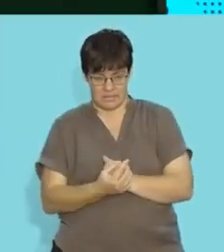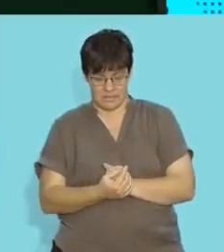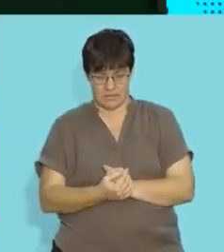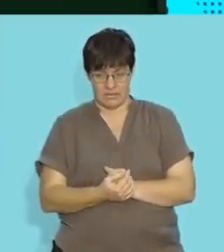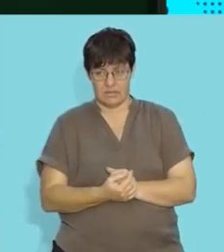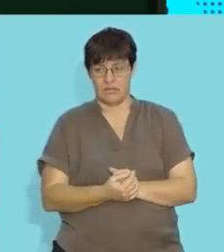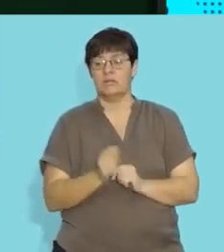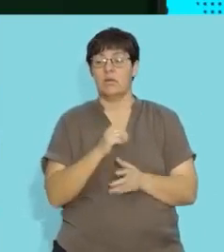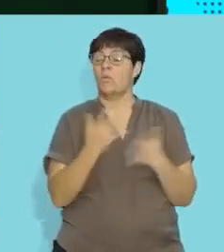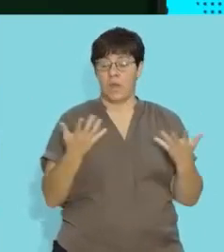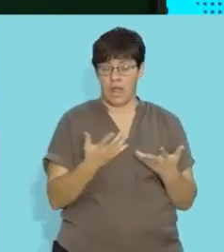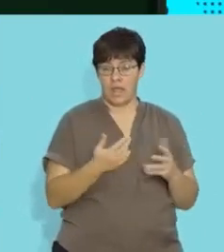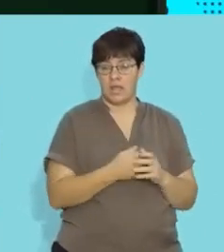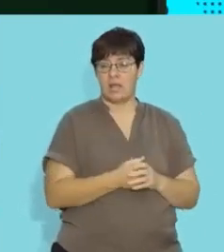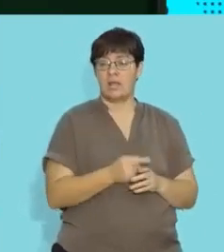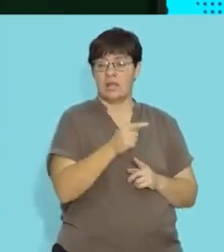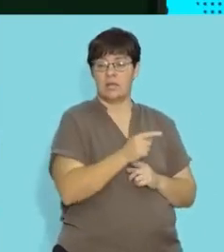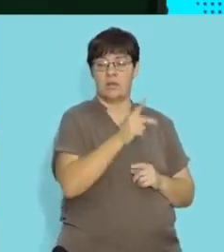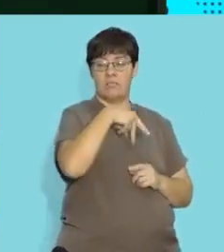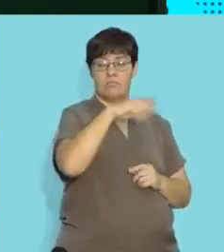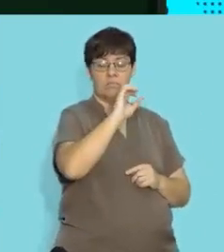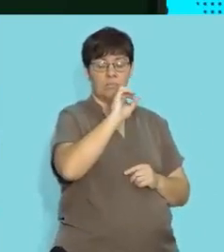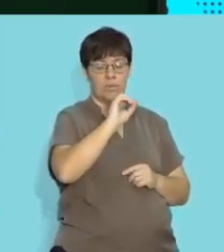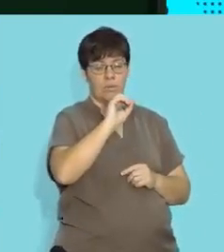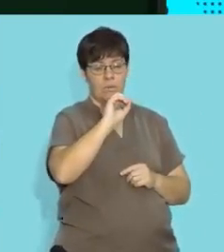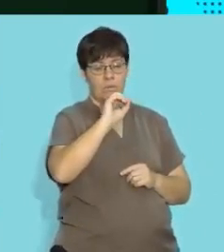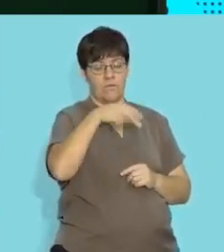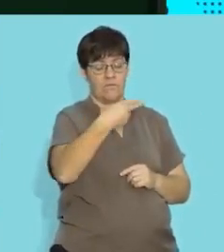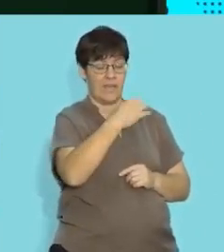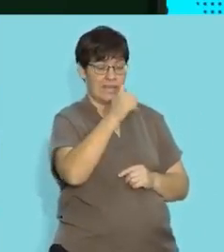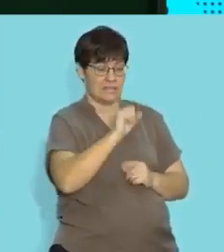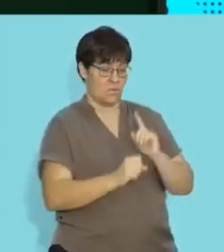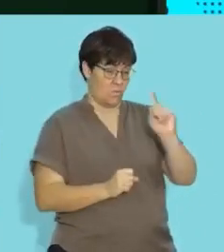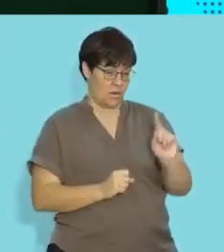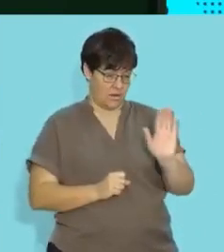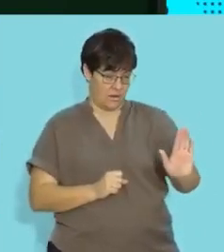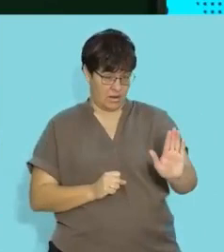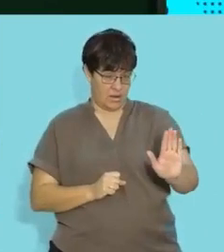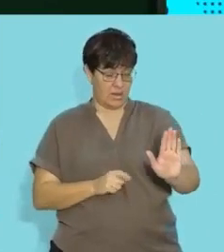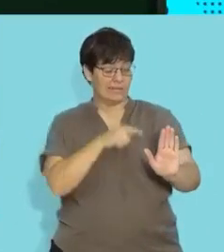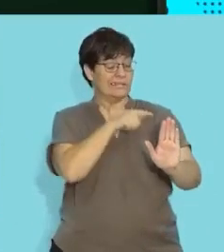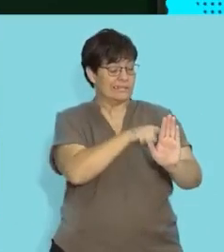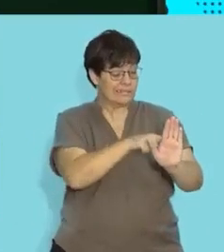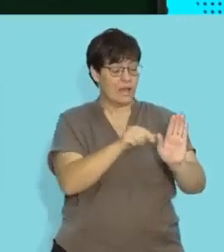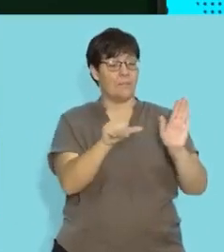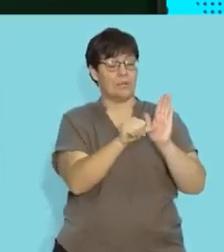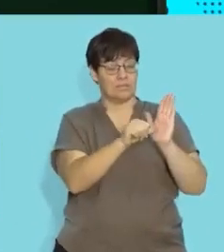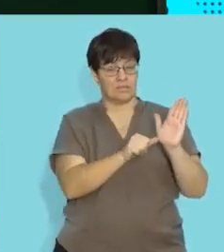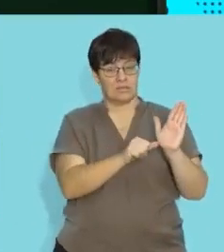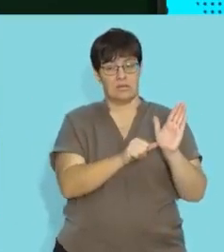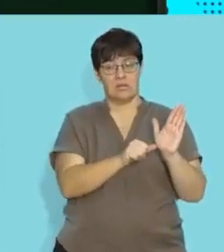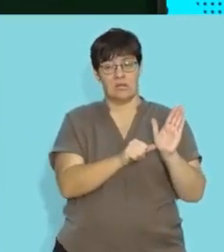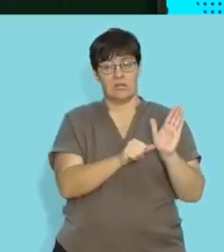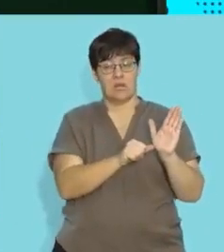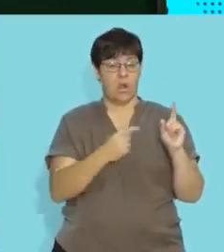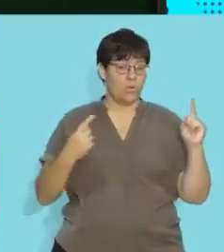that variation happens as we pointed out in prophase one and so the key concept of prophase one is that crossing over